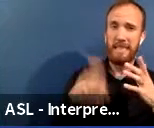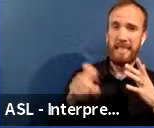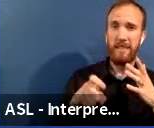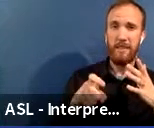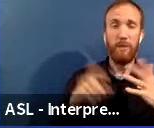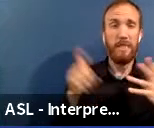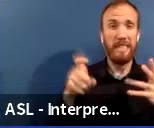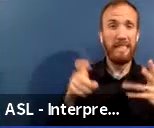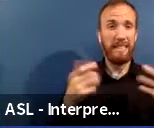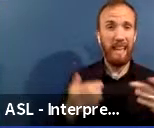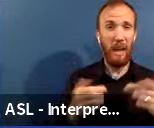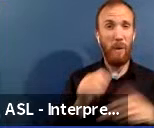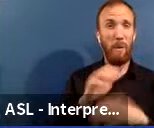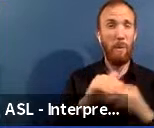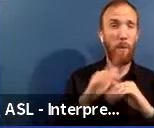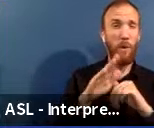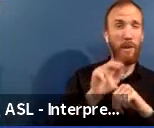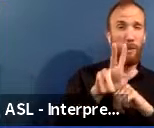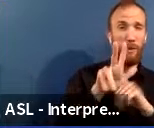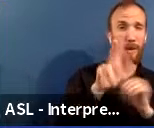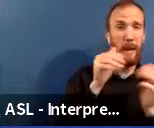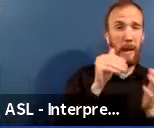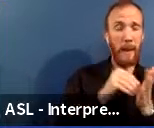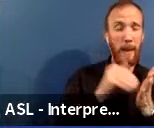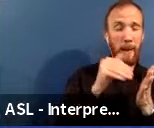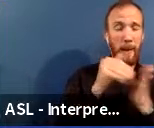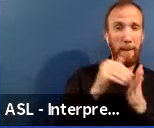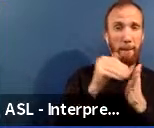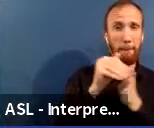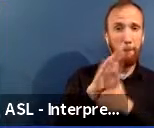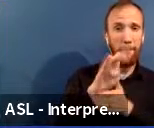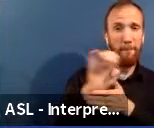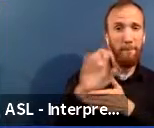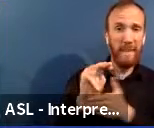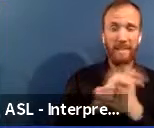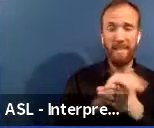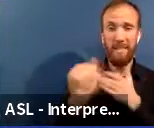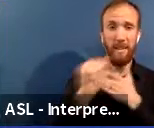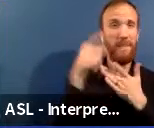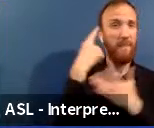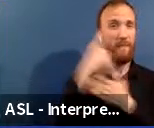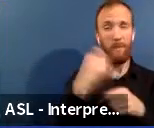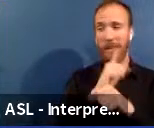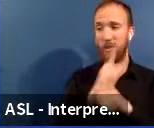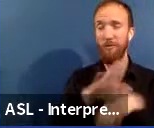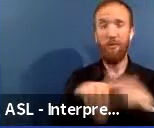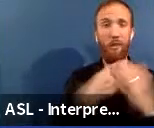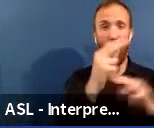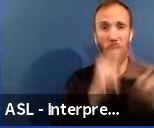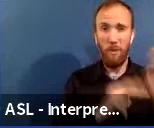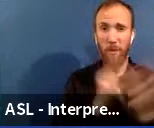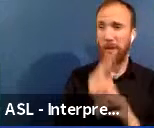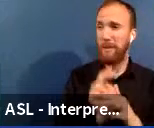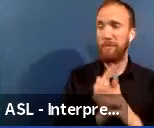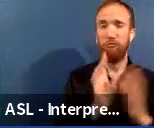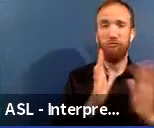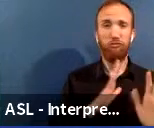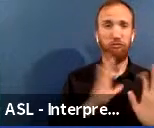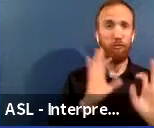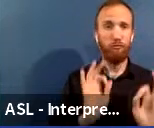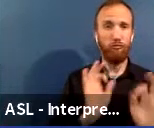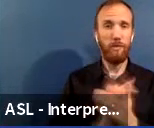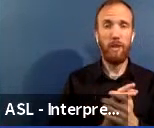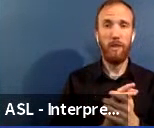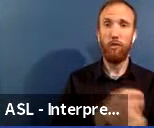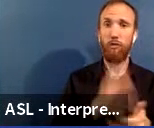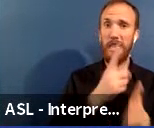billion, and that is just to bring all facilities to a state of good repair. The cost to repair CPS buildings has far exceeded